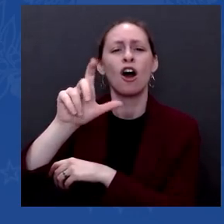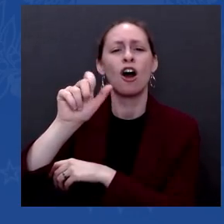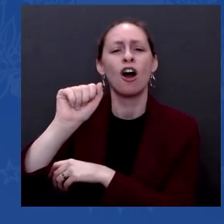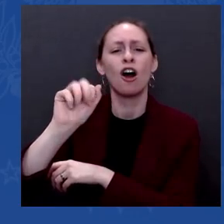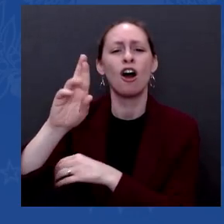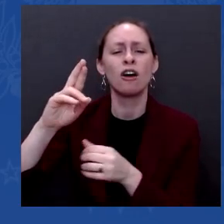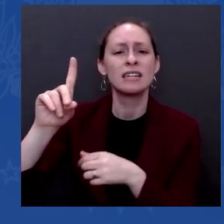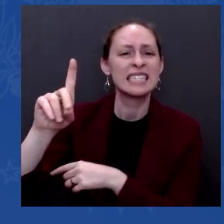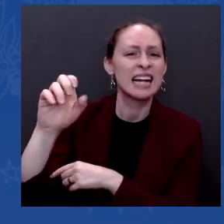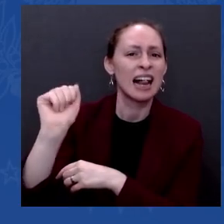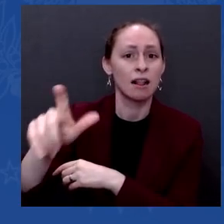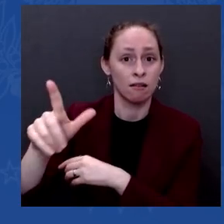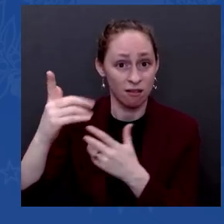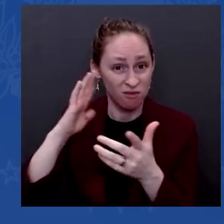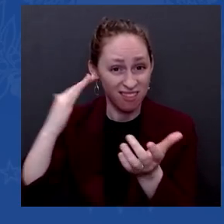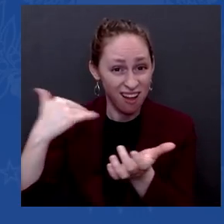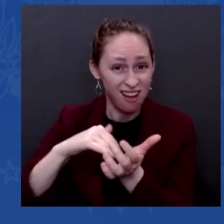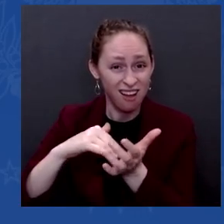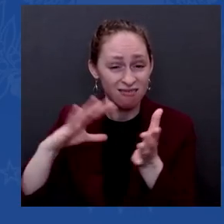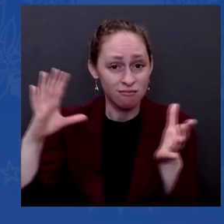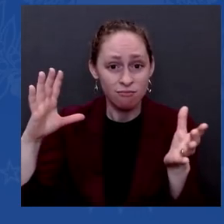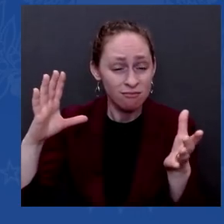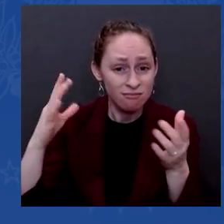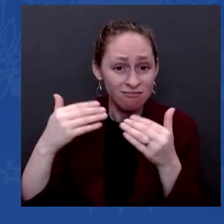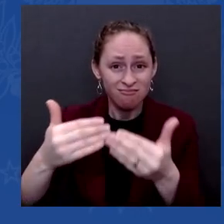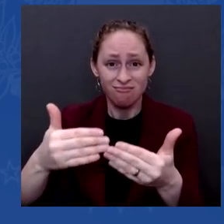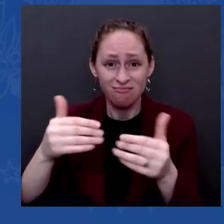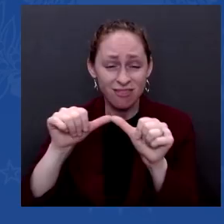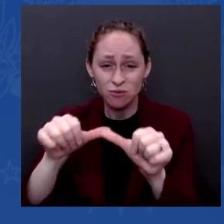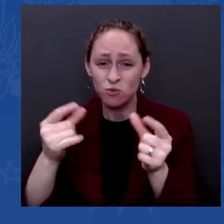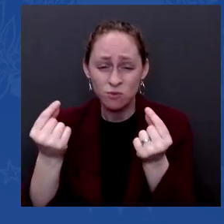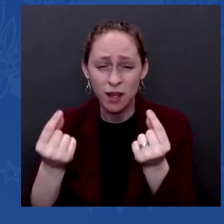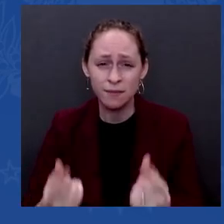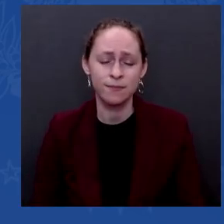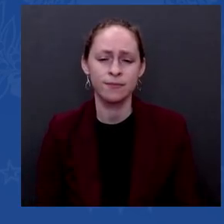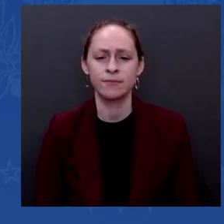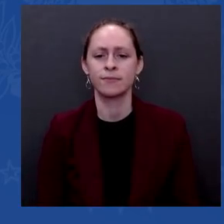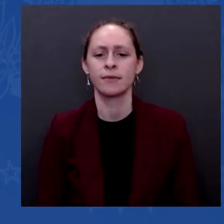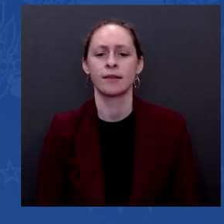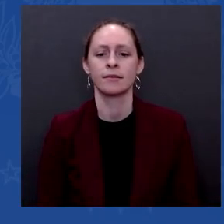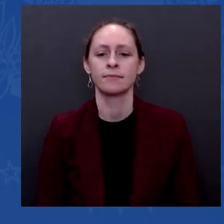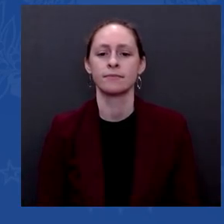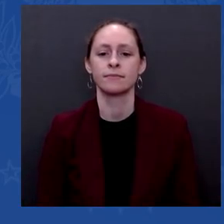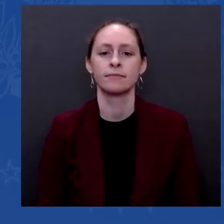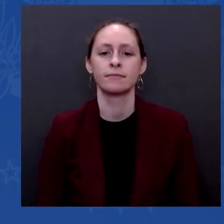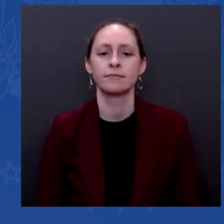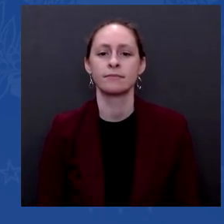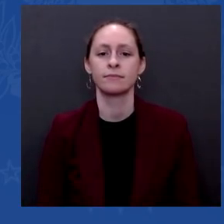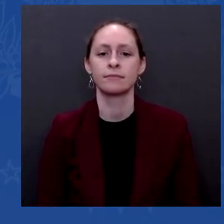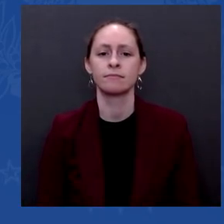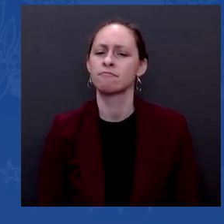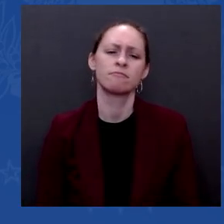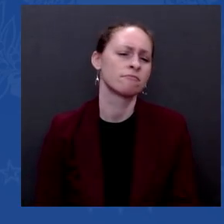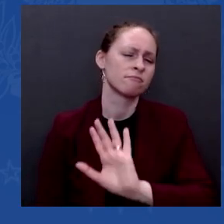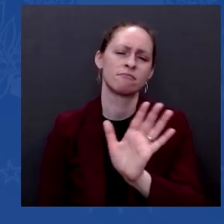There is some progress being made. The P5 plus one is on the same page, but it remains to be seen.